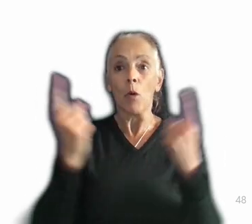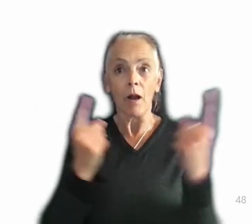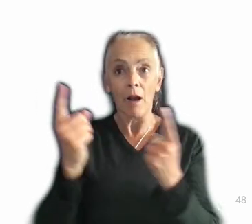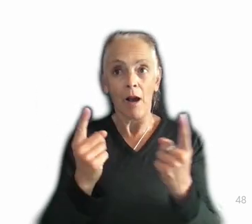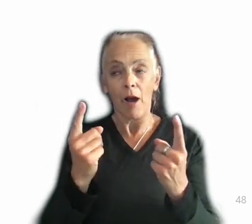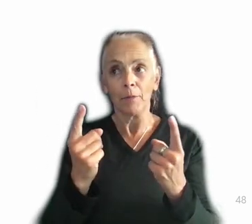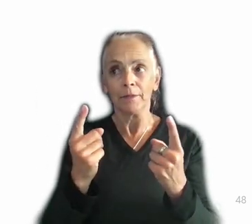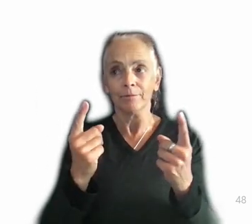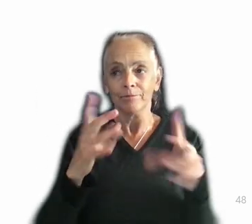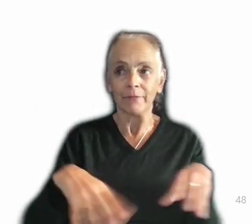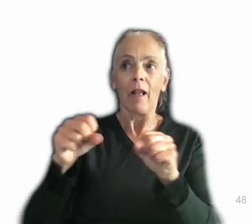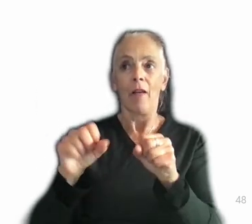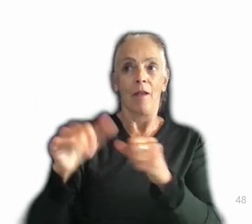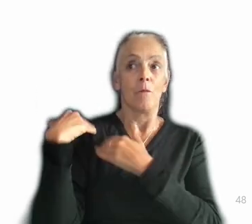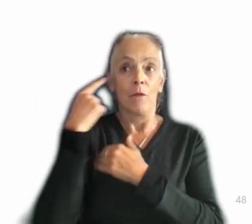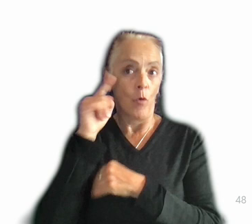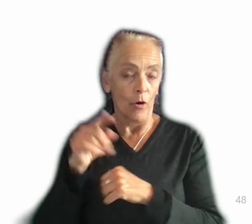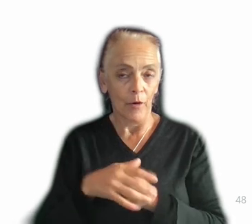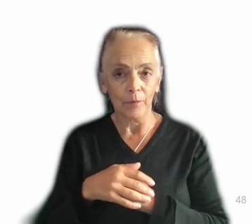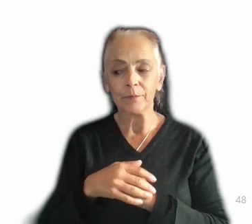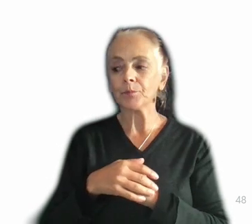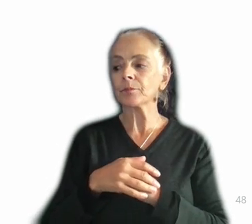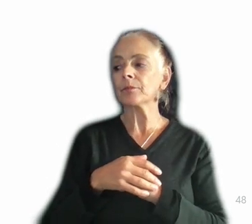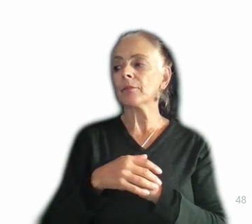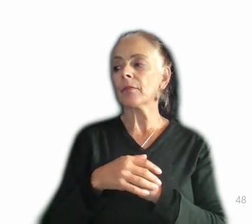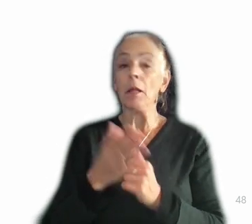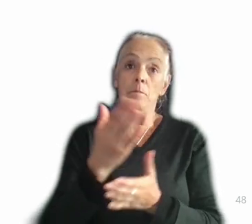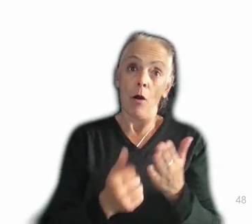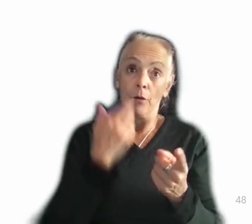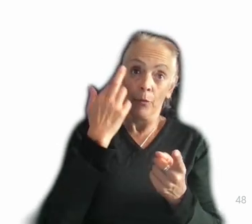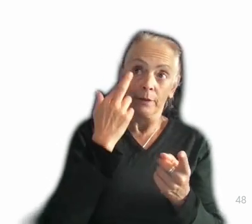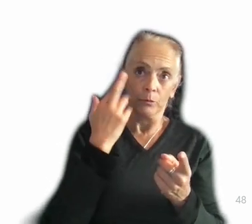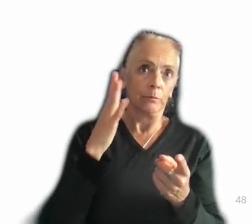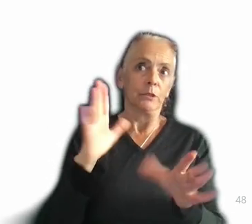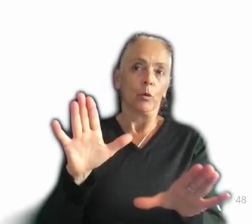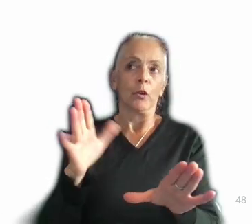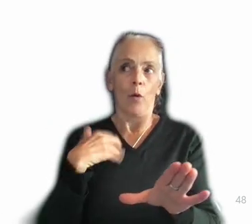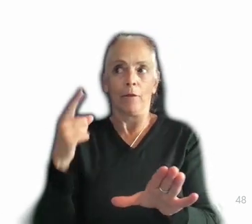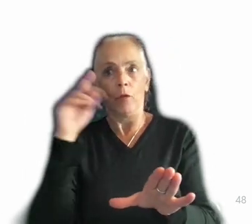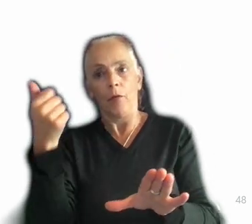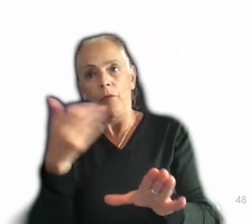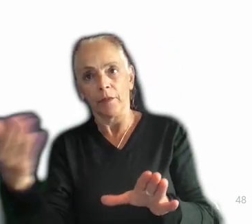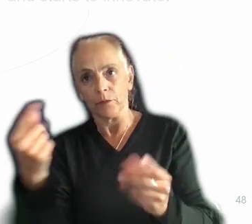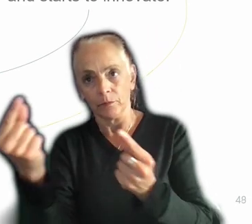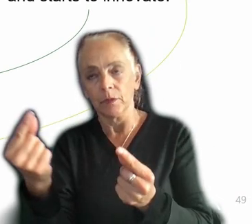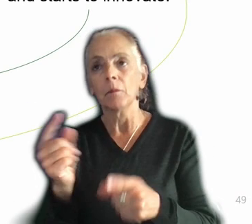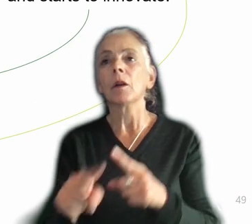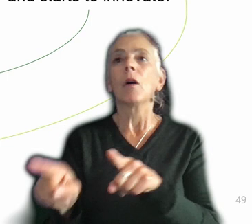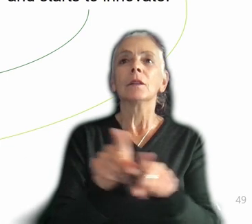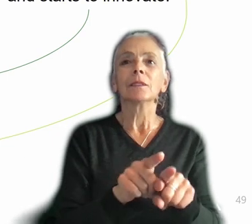in part because it would be great to free her up. But also because I think when we think about this kind of loop overall,